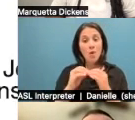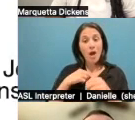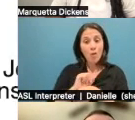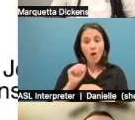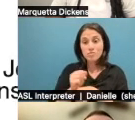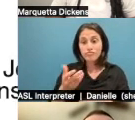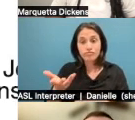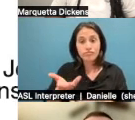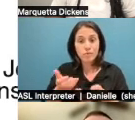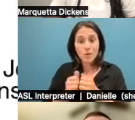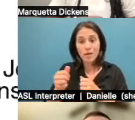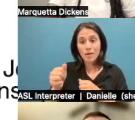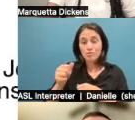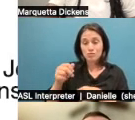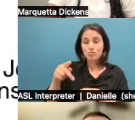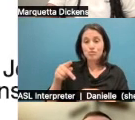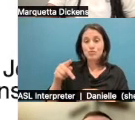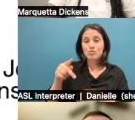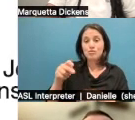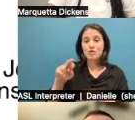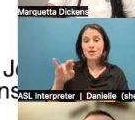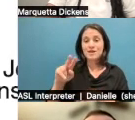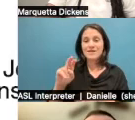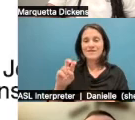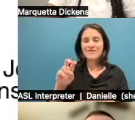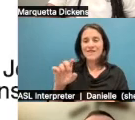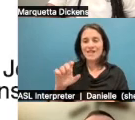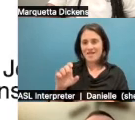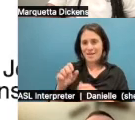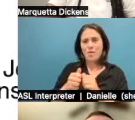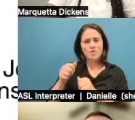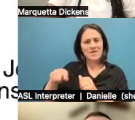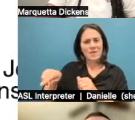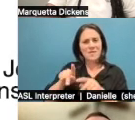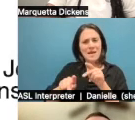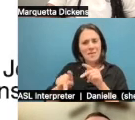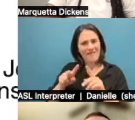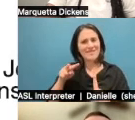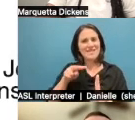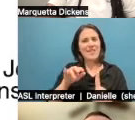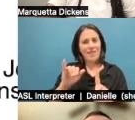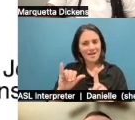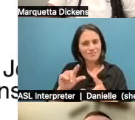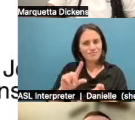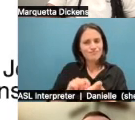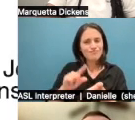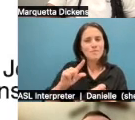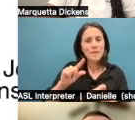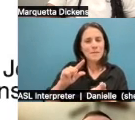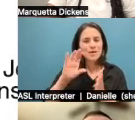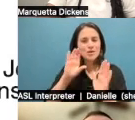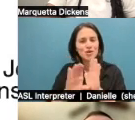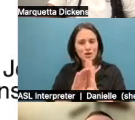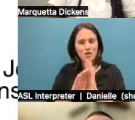people, people had seen the photo of Marquetta and Kendrick in the Tar River. So they knew of the work they knew. And that kind of opened some doors for